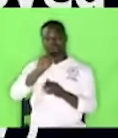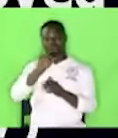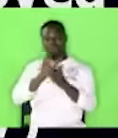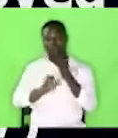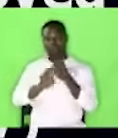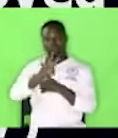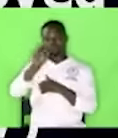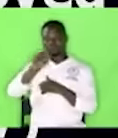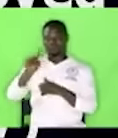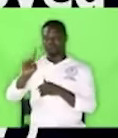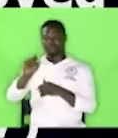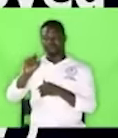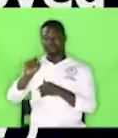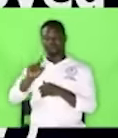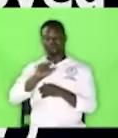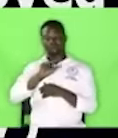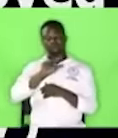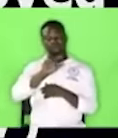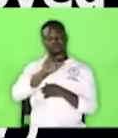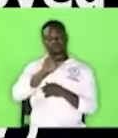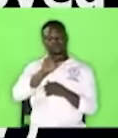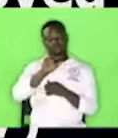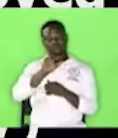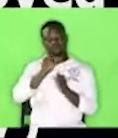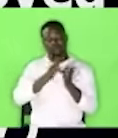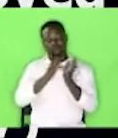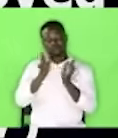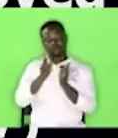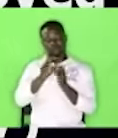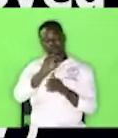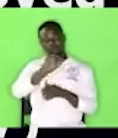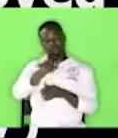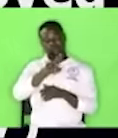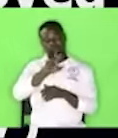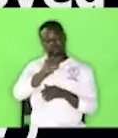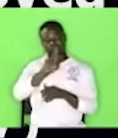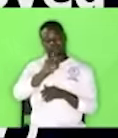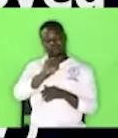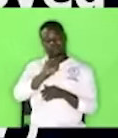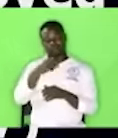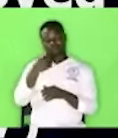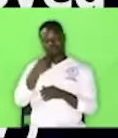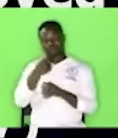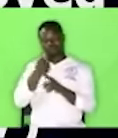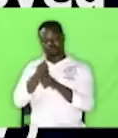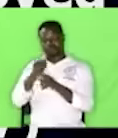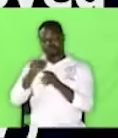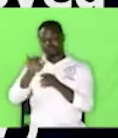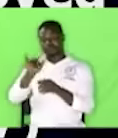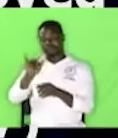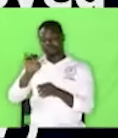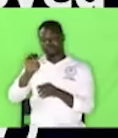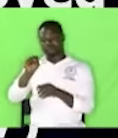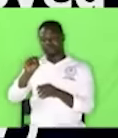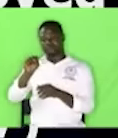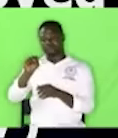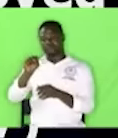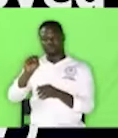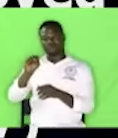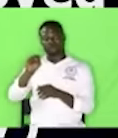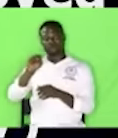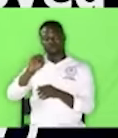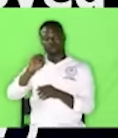Yastus also sends greetings so there was this Jesus who was also called